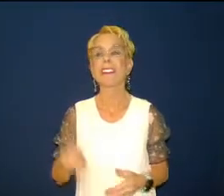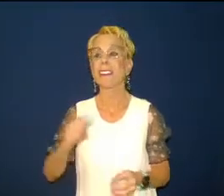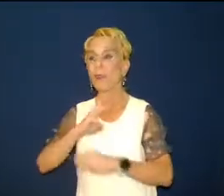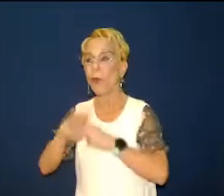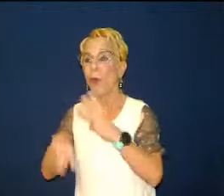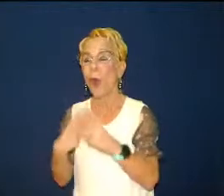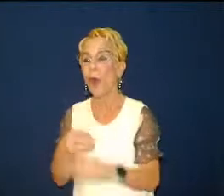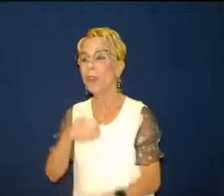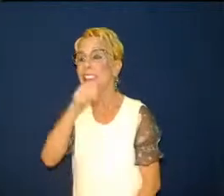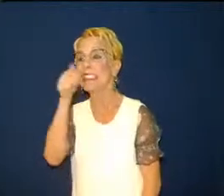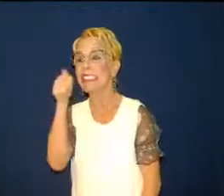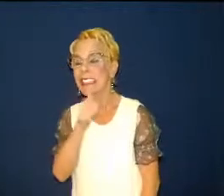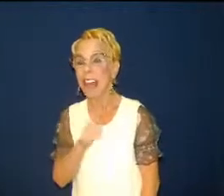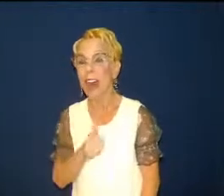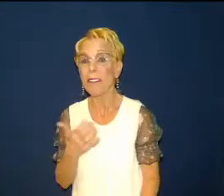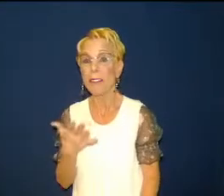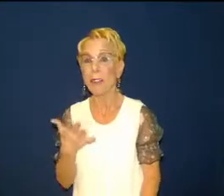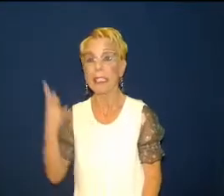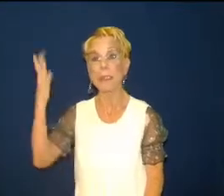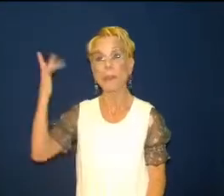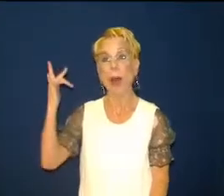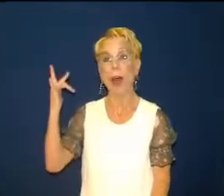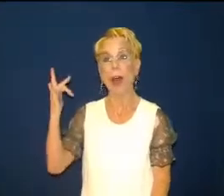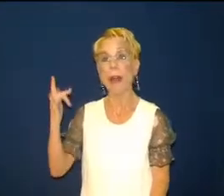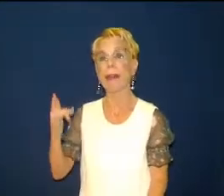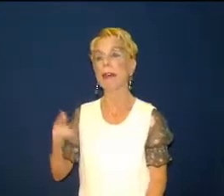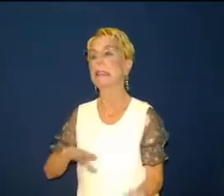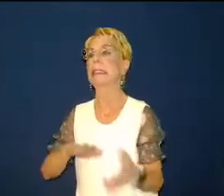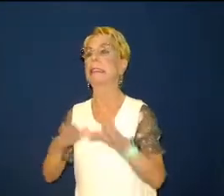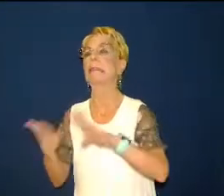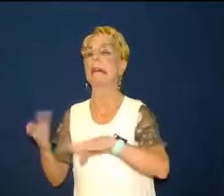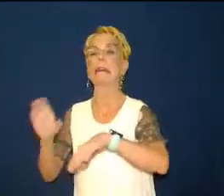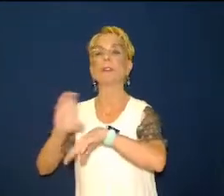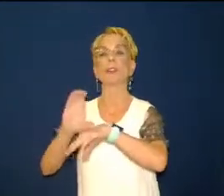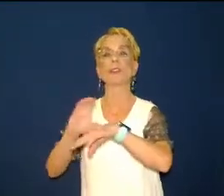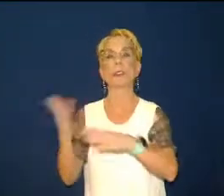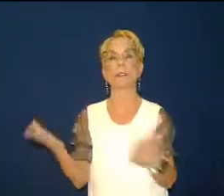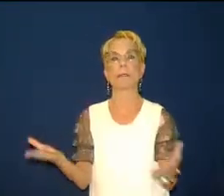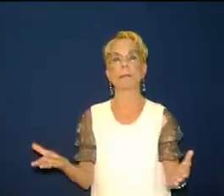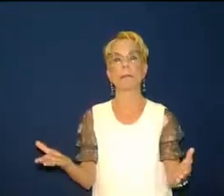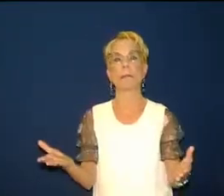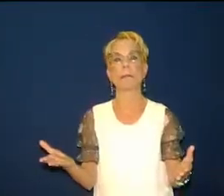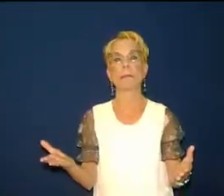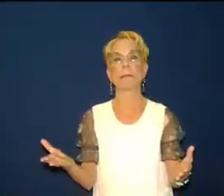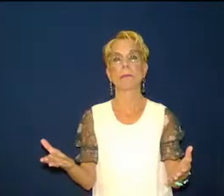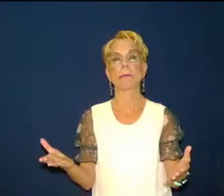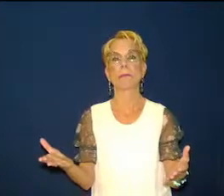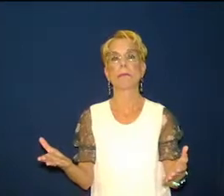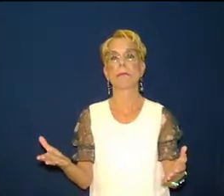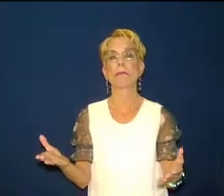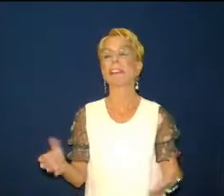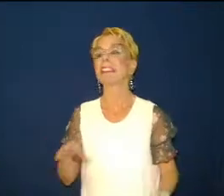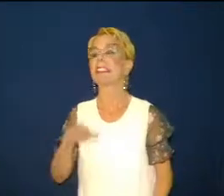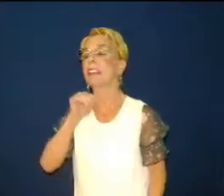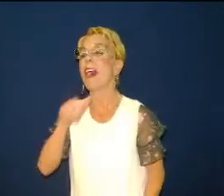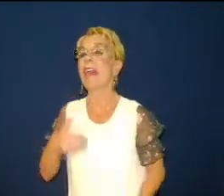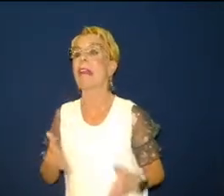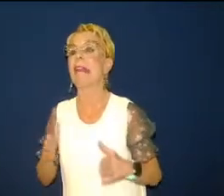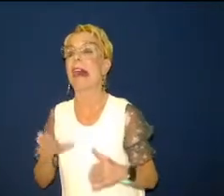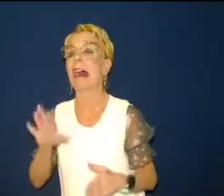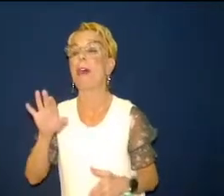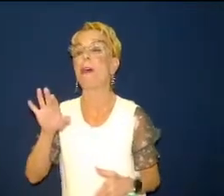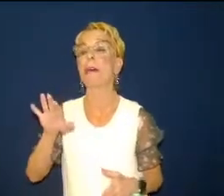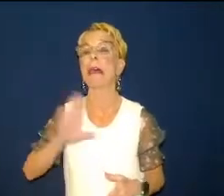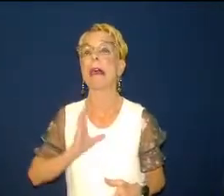because of dead churches like sardis let this not be us amen let this